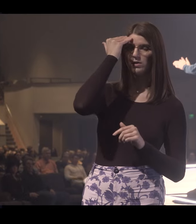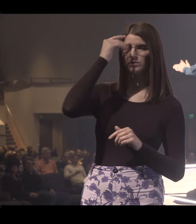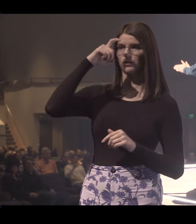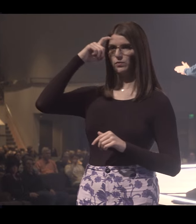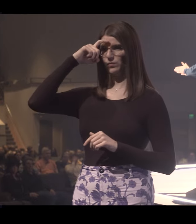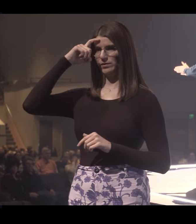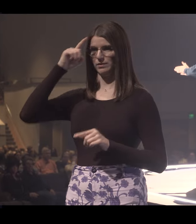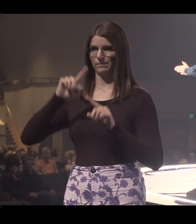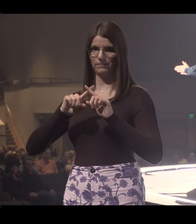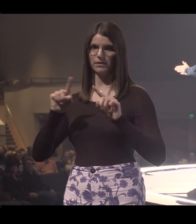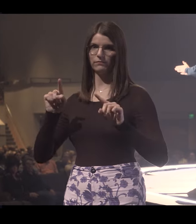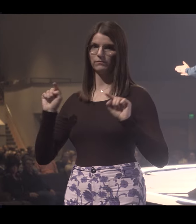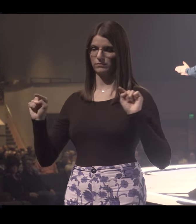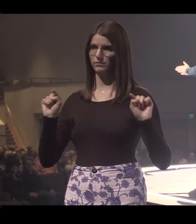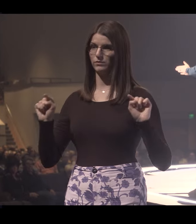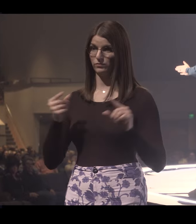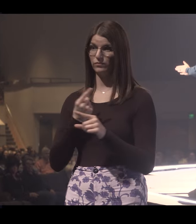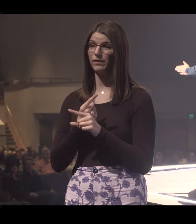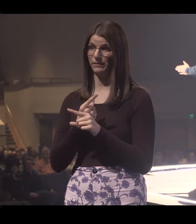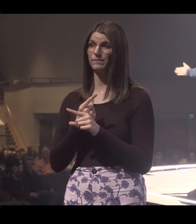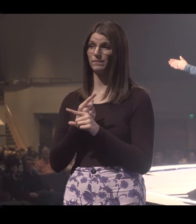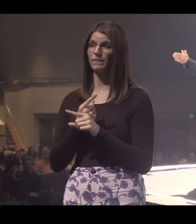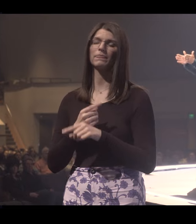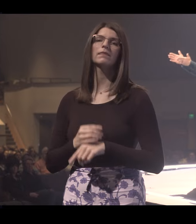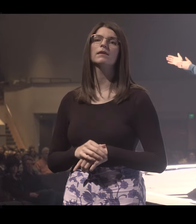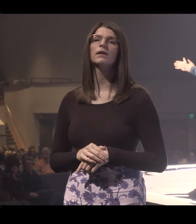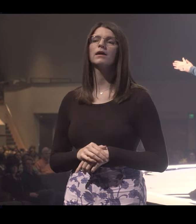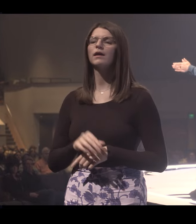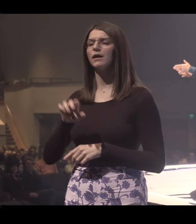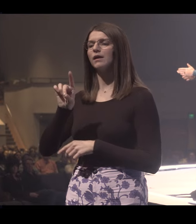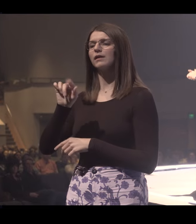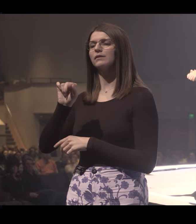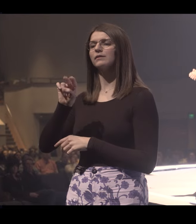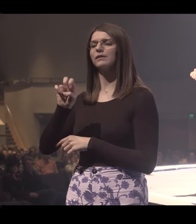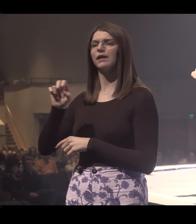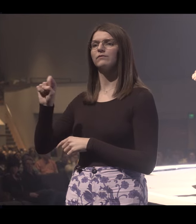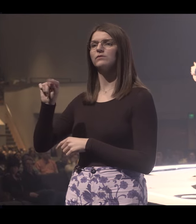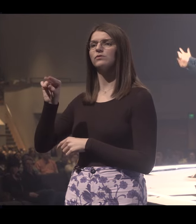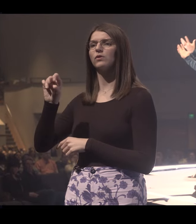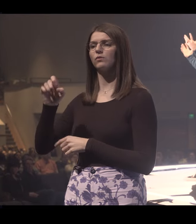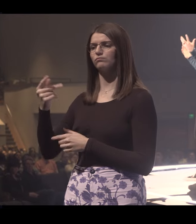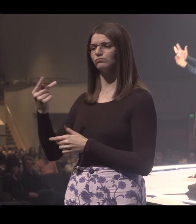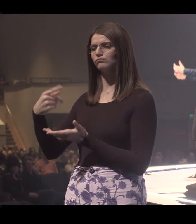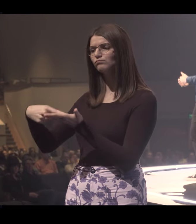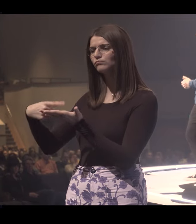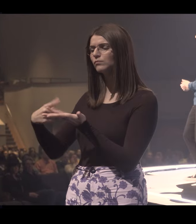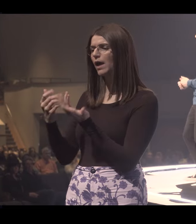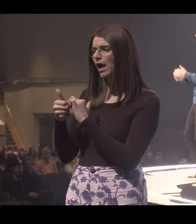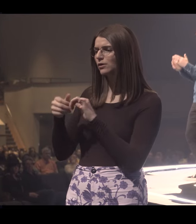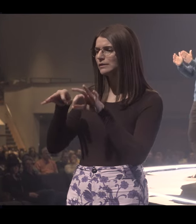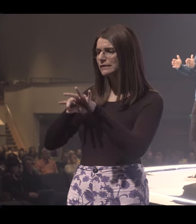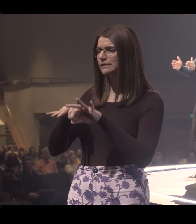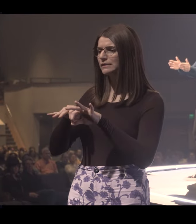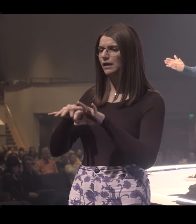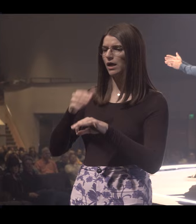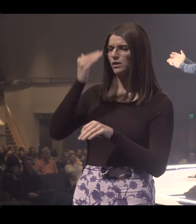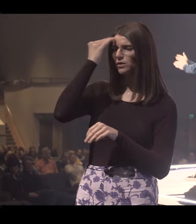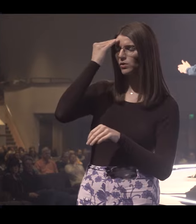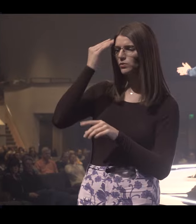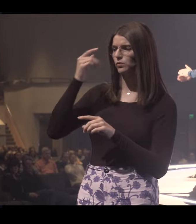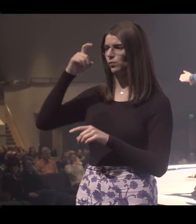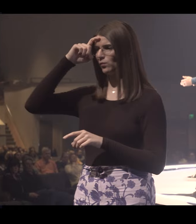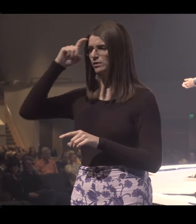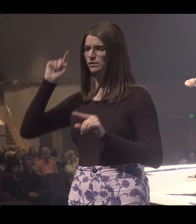and wisdom. Right? I was talking to Dave Stone this week, and I said, how would you describe the difference between